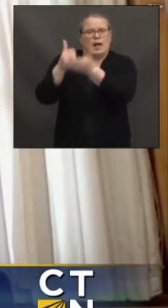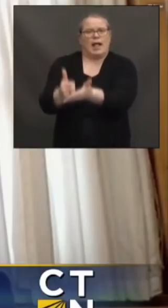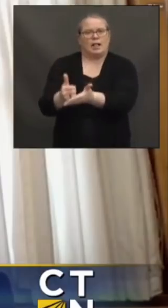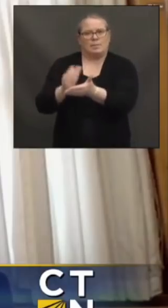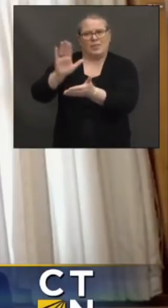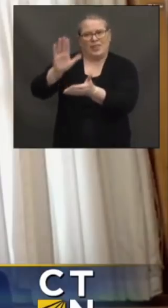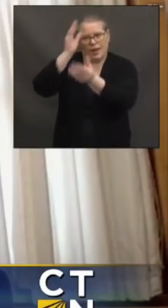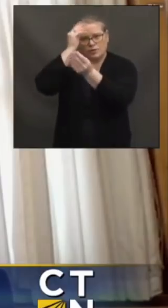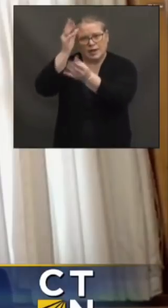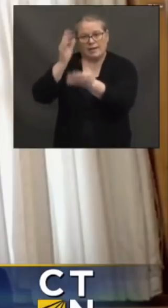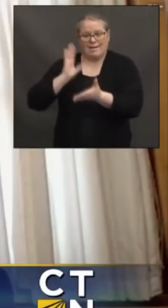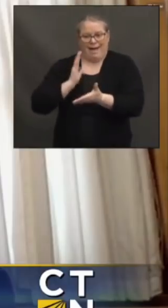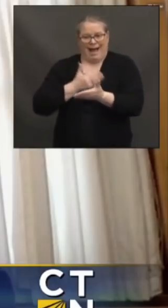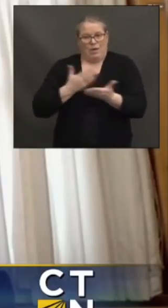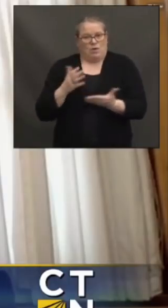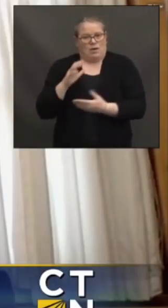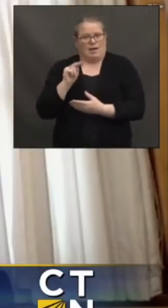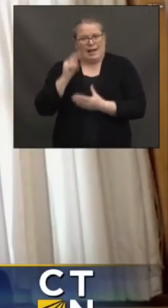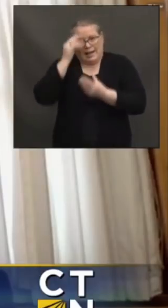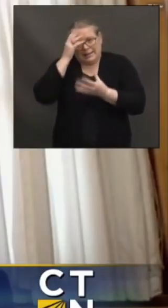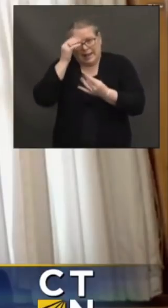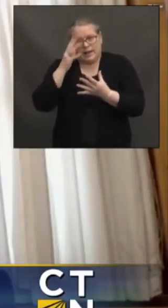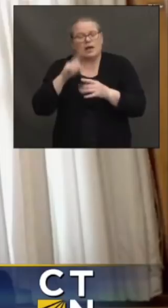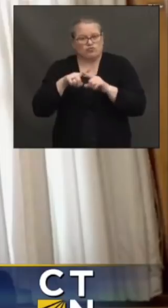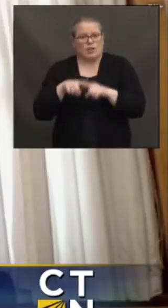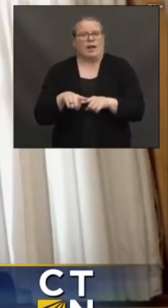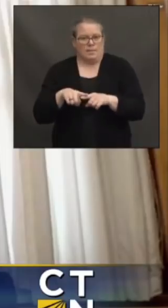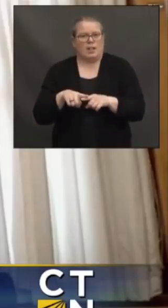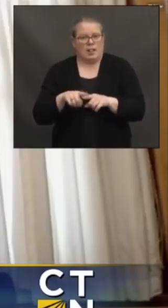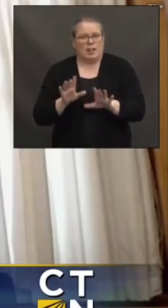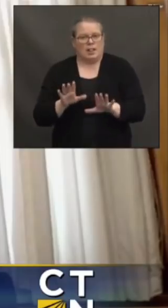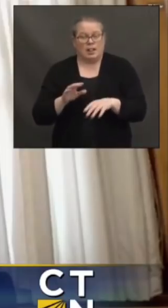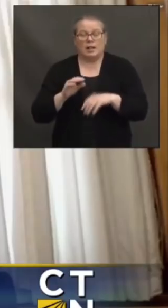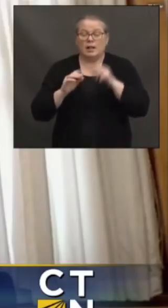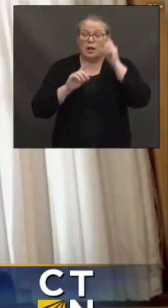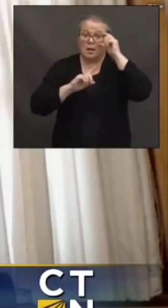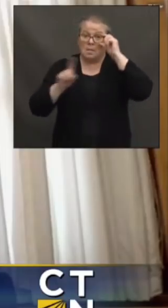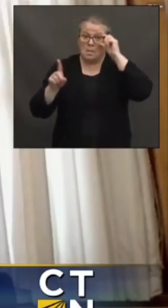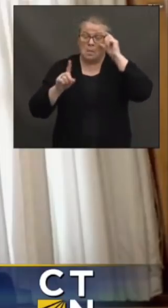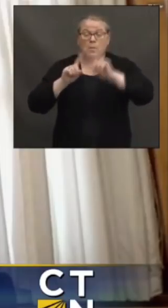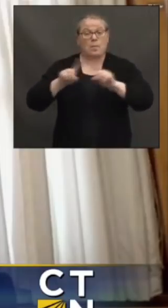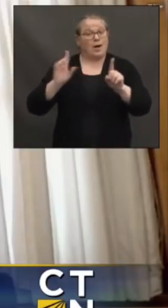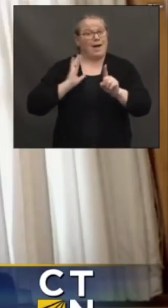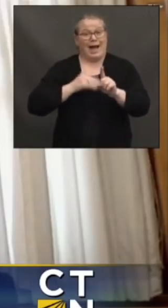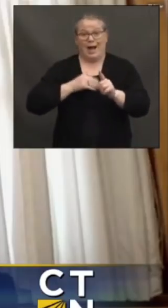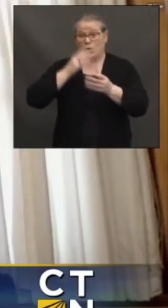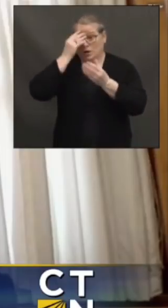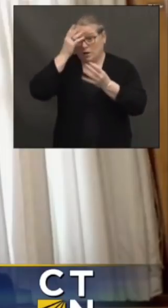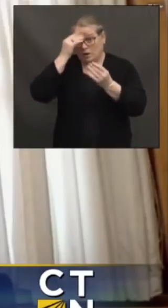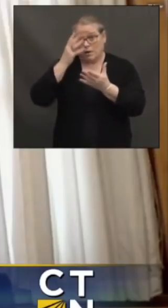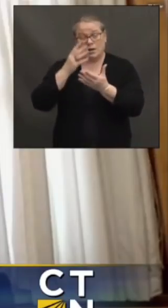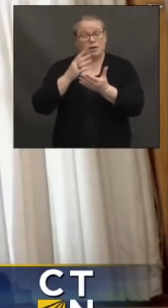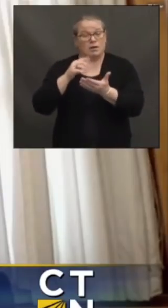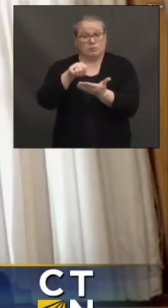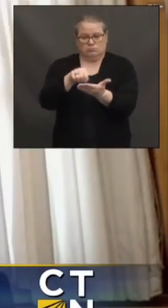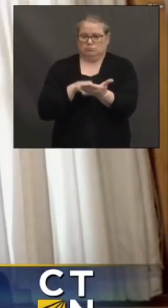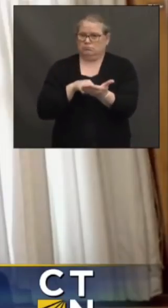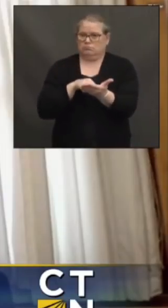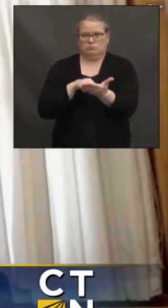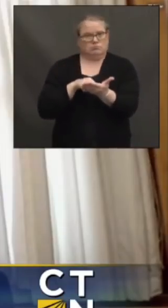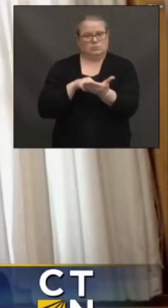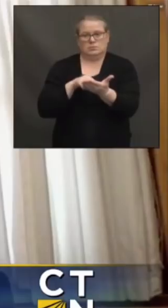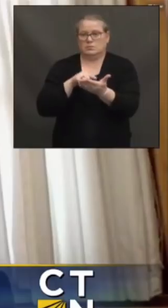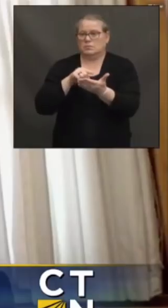think the one that's more reliable, although it's worth noting that we don't have in our data some vaccinations that are done in Connecticut by our federal